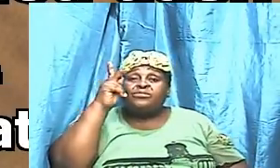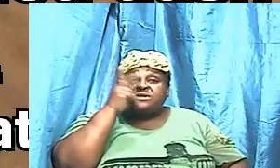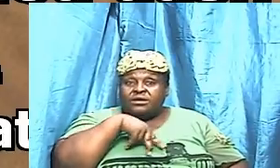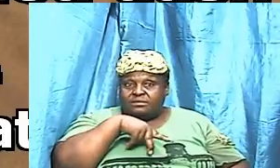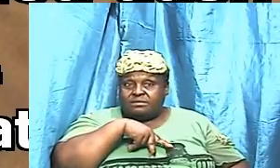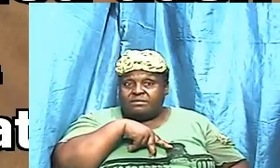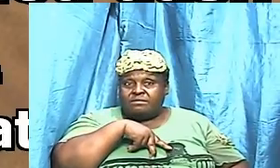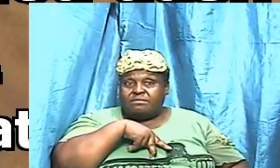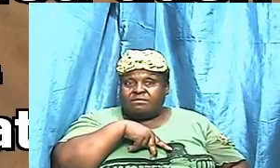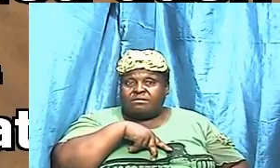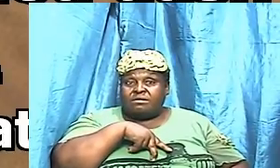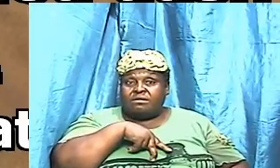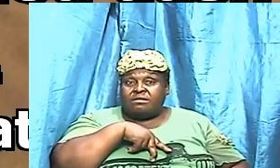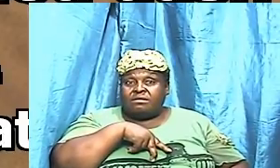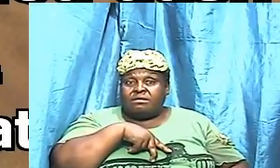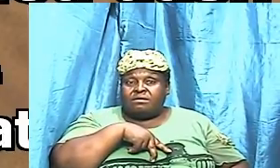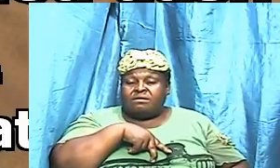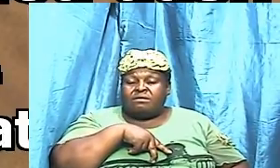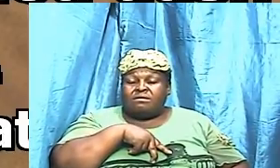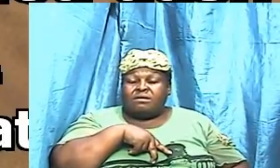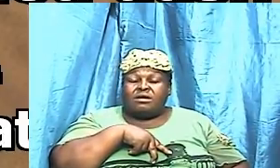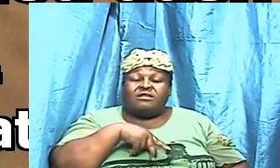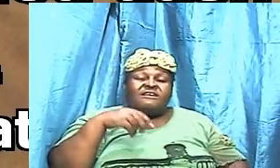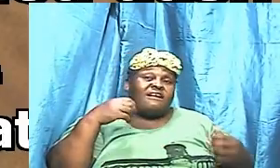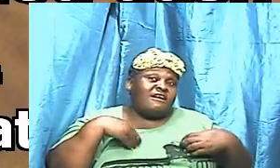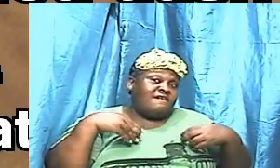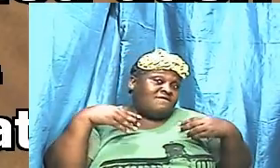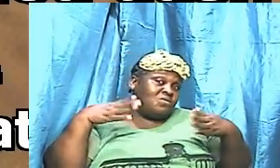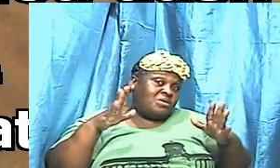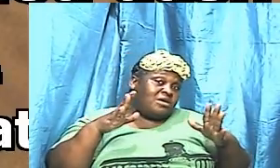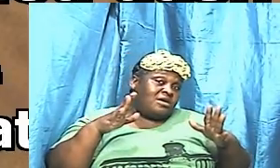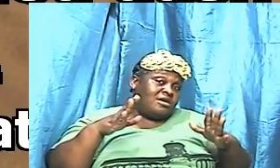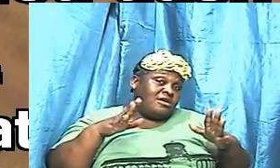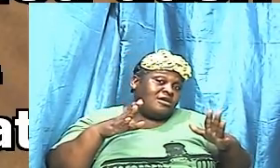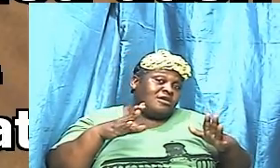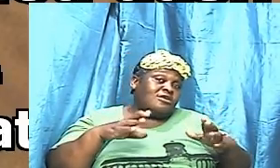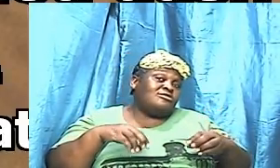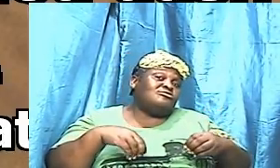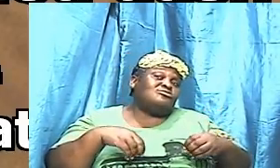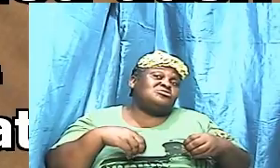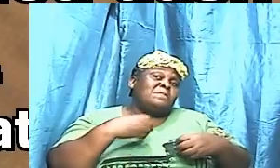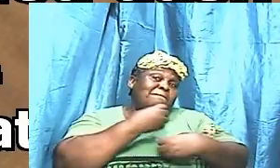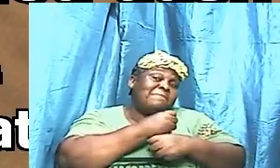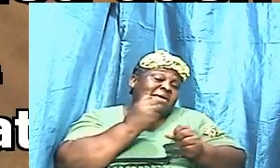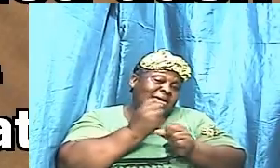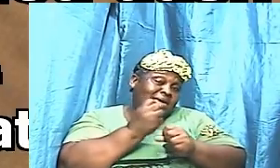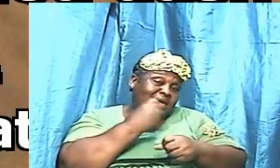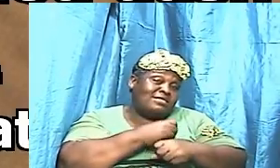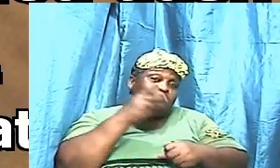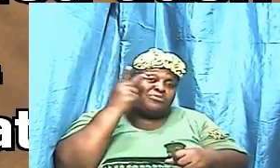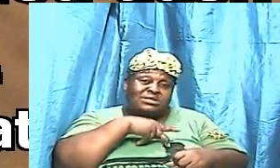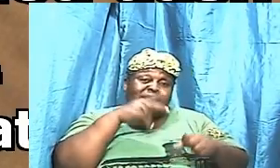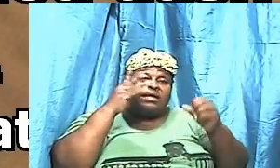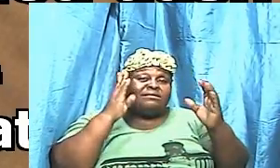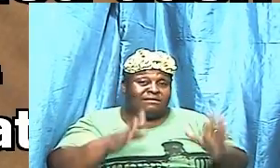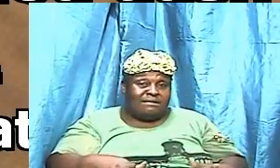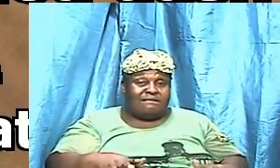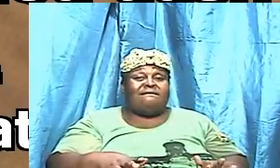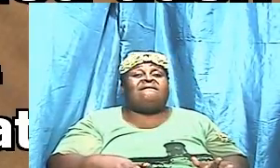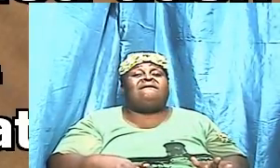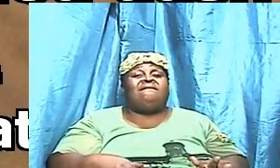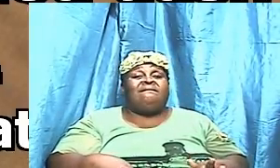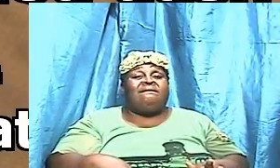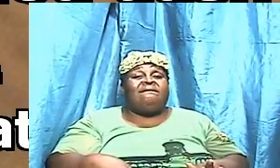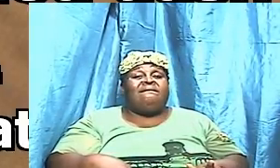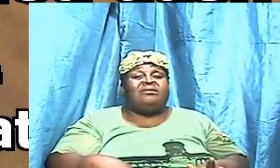a way to give the pretenders rope because he knows that it is just a matter of time